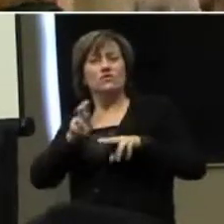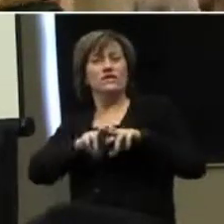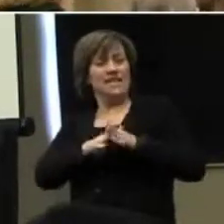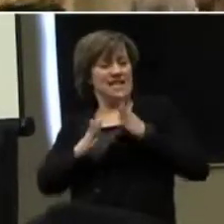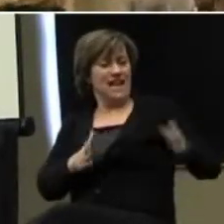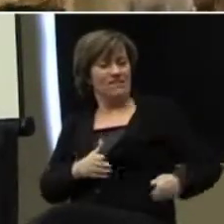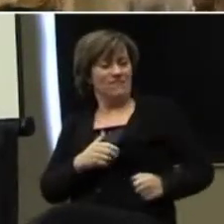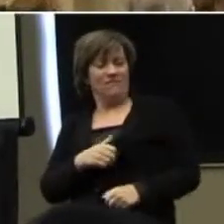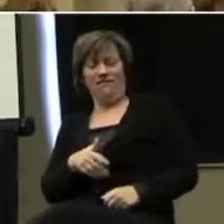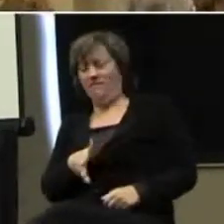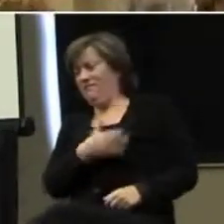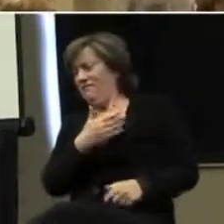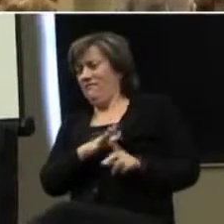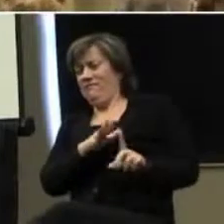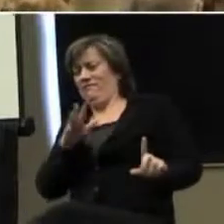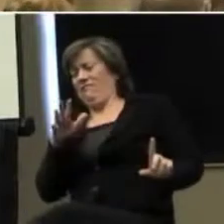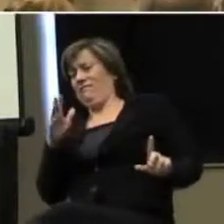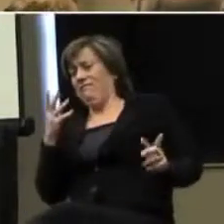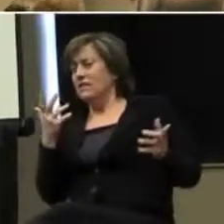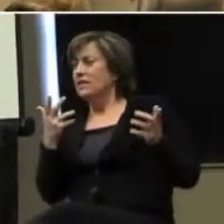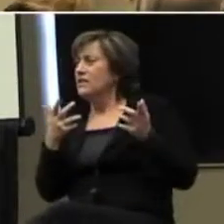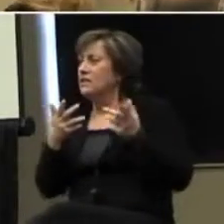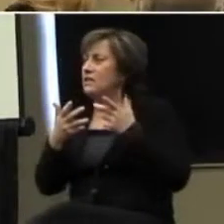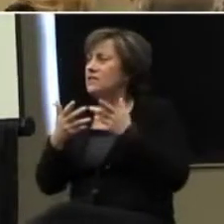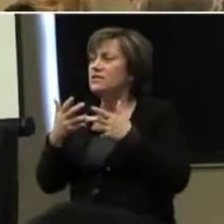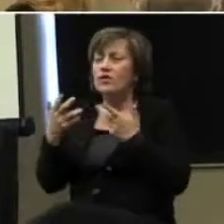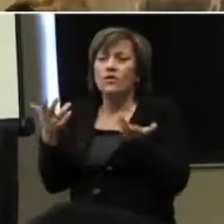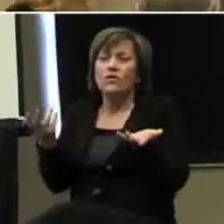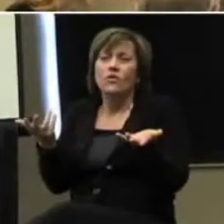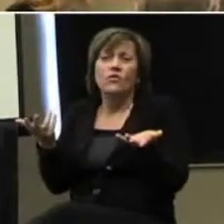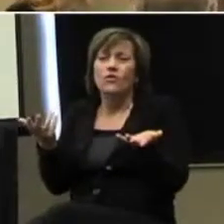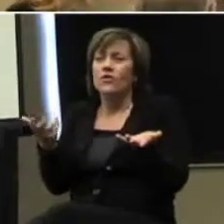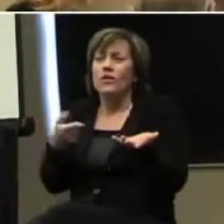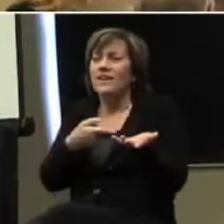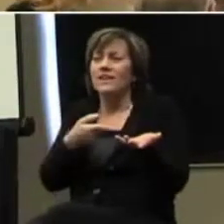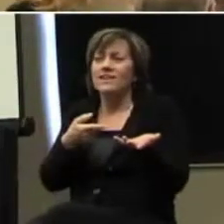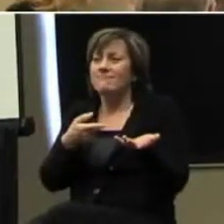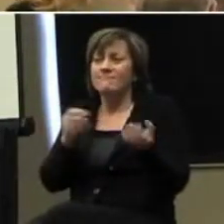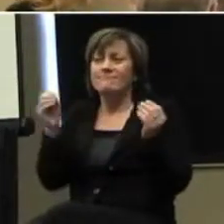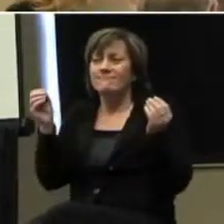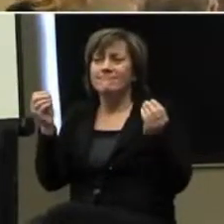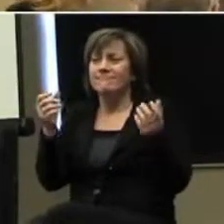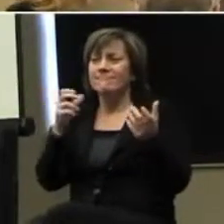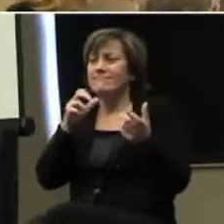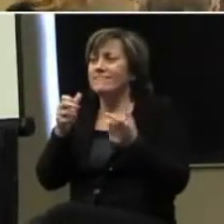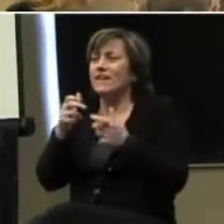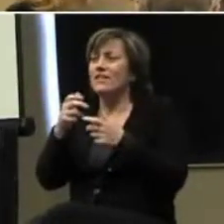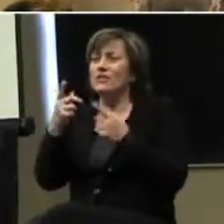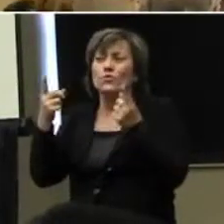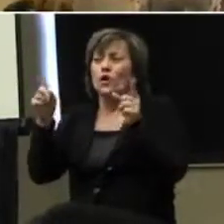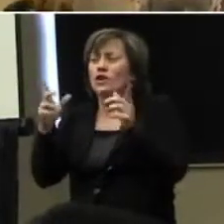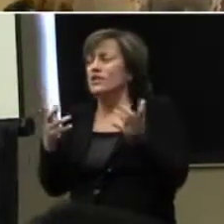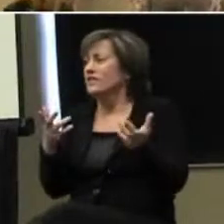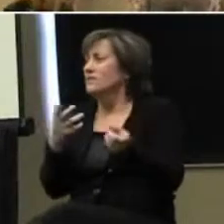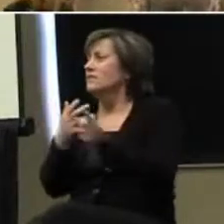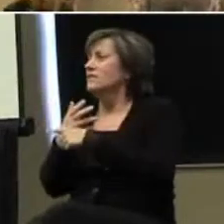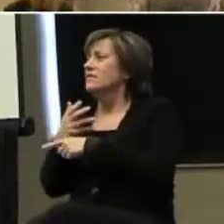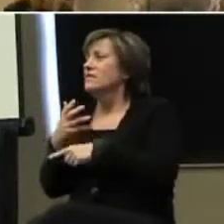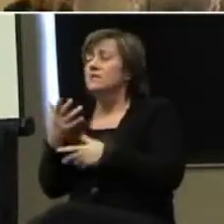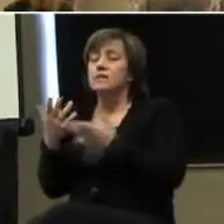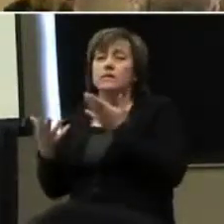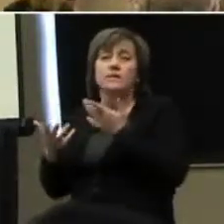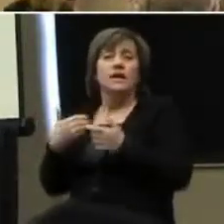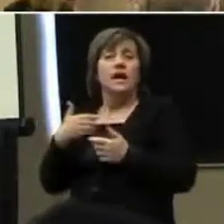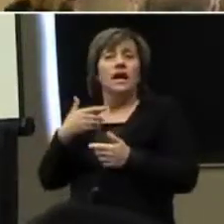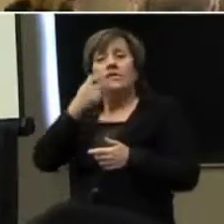some ways, the kids are aware of when we have that discussion, but it doesn't. Right. Right. It may be something as much